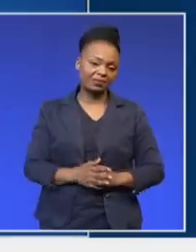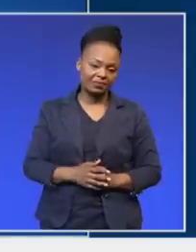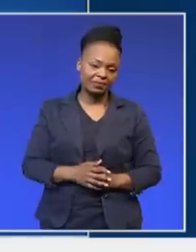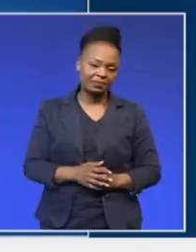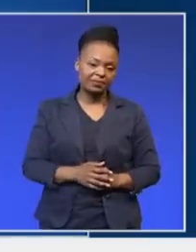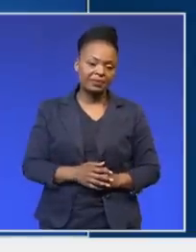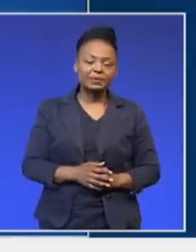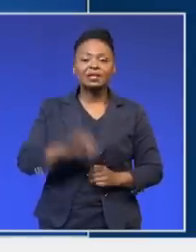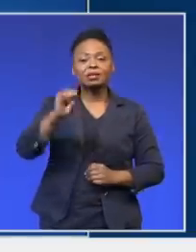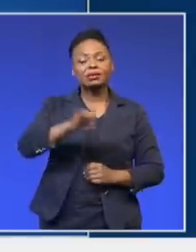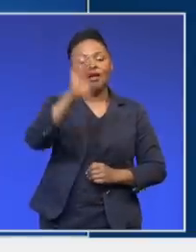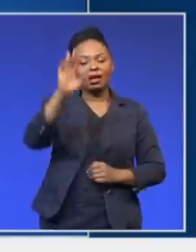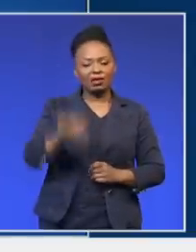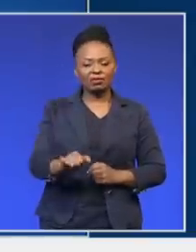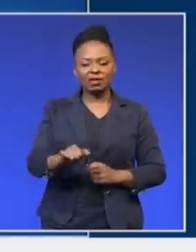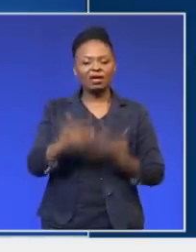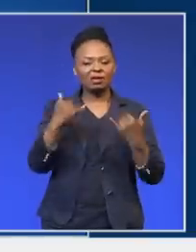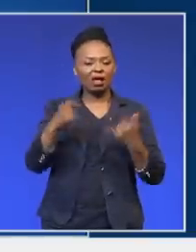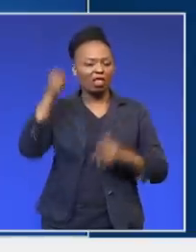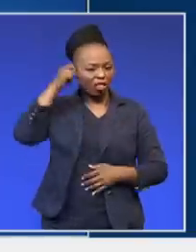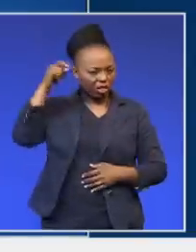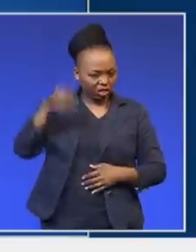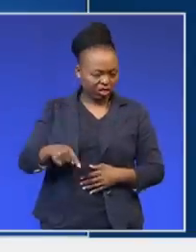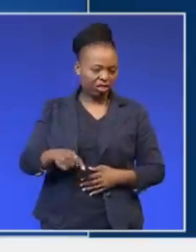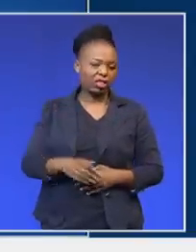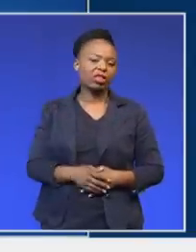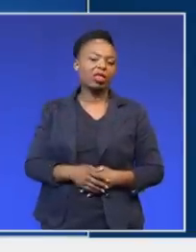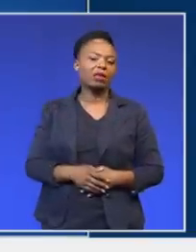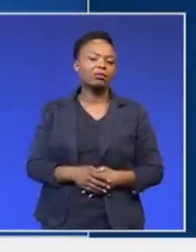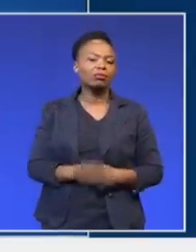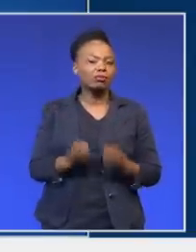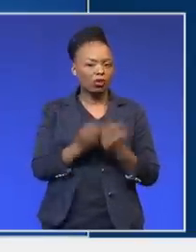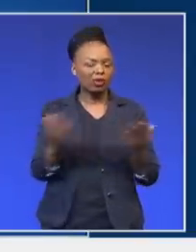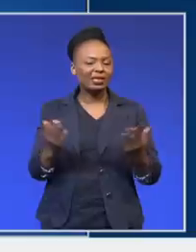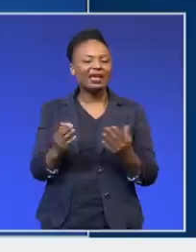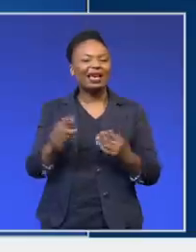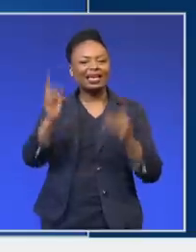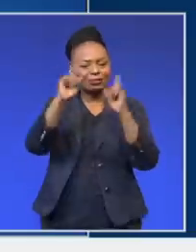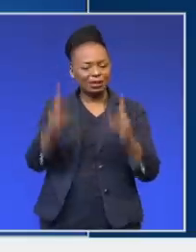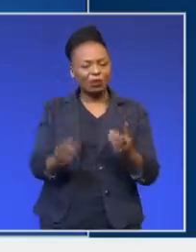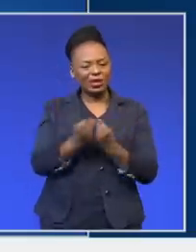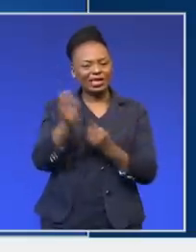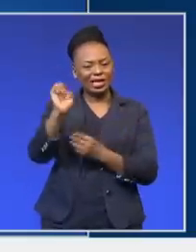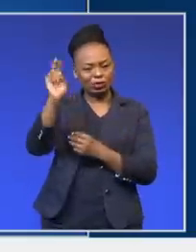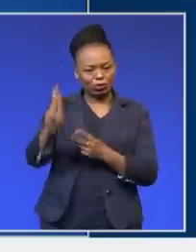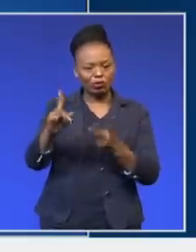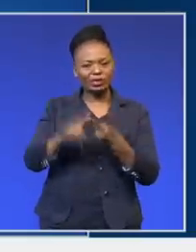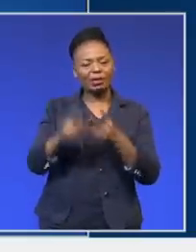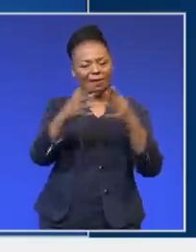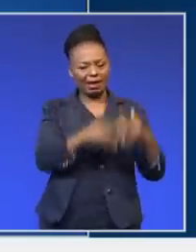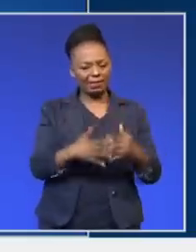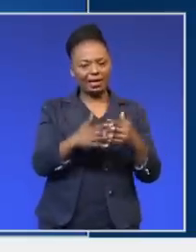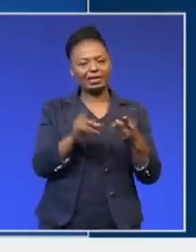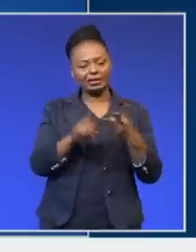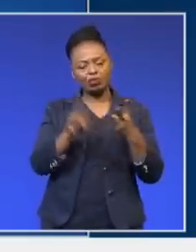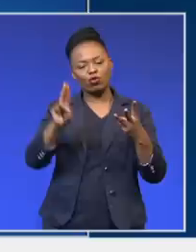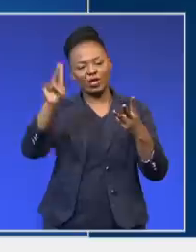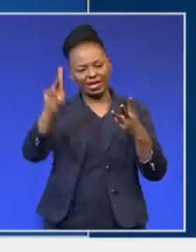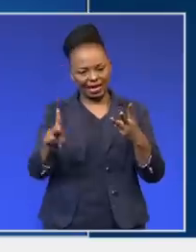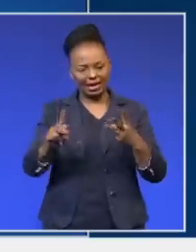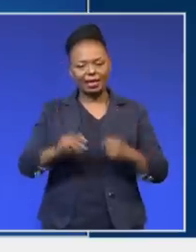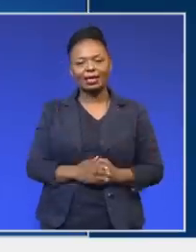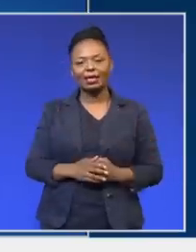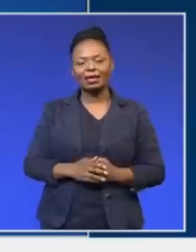has been too arrogant, with especially America and the European Union and the UK. And I think they have